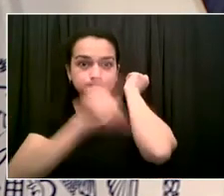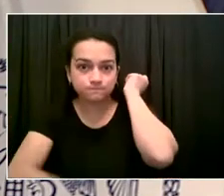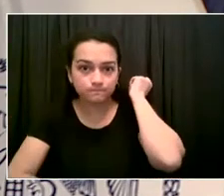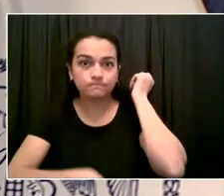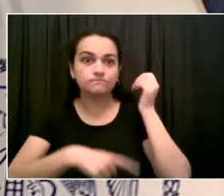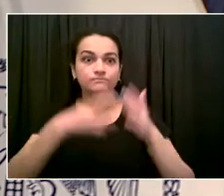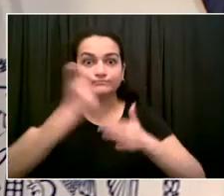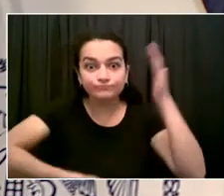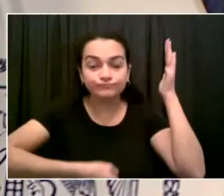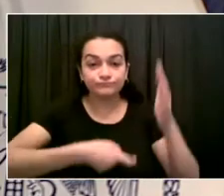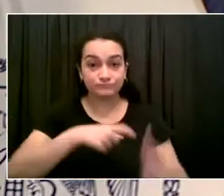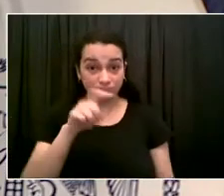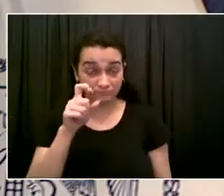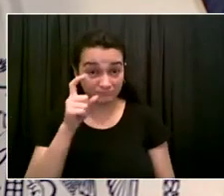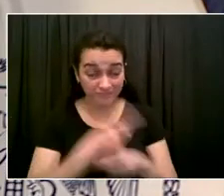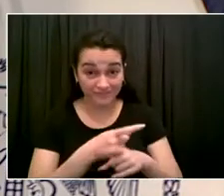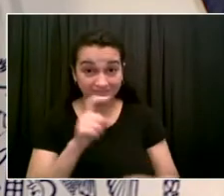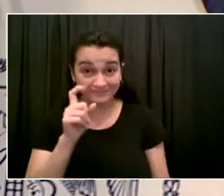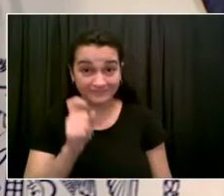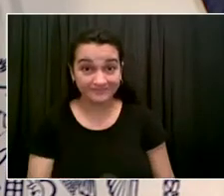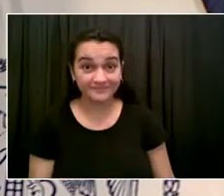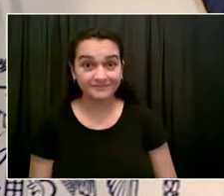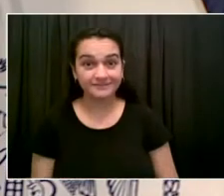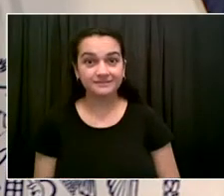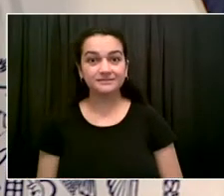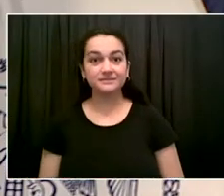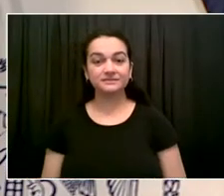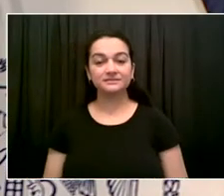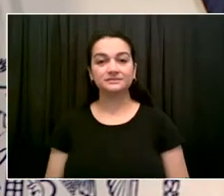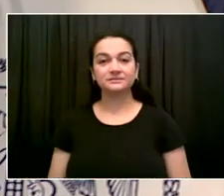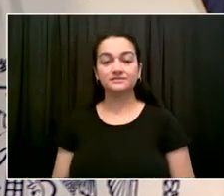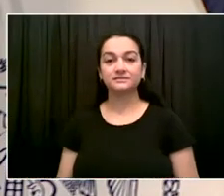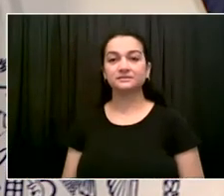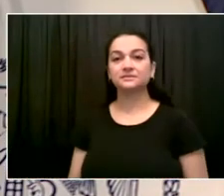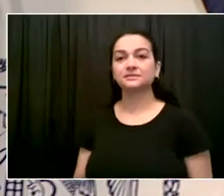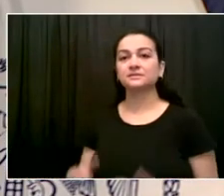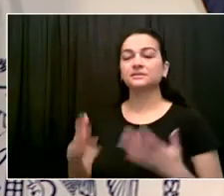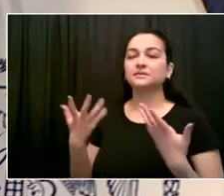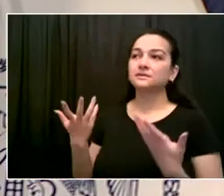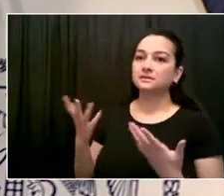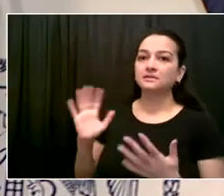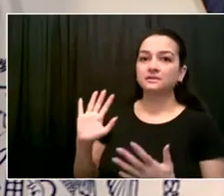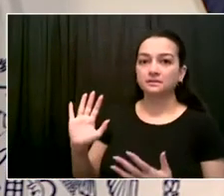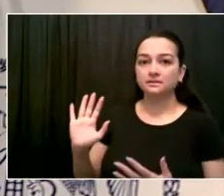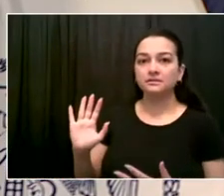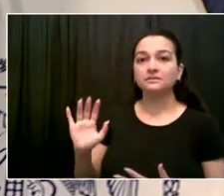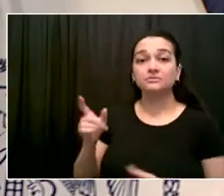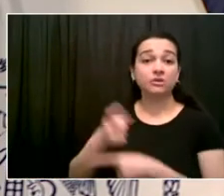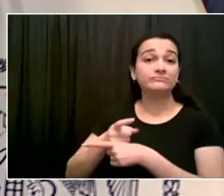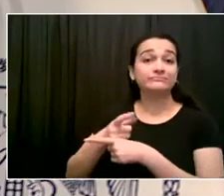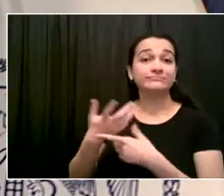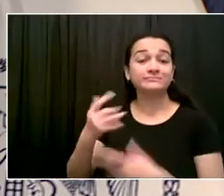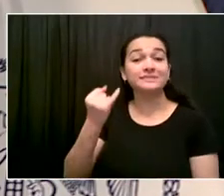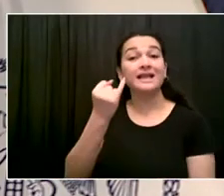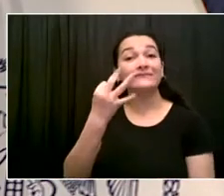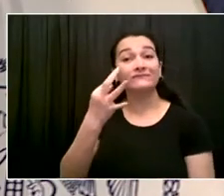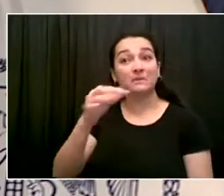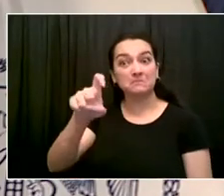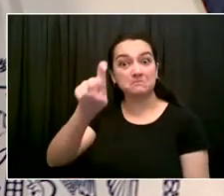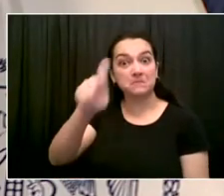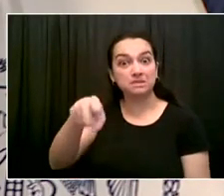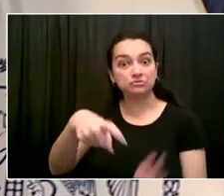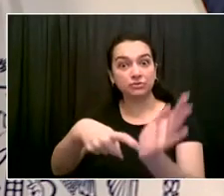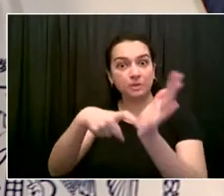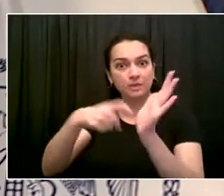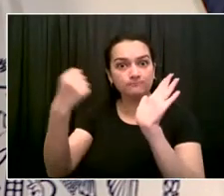But I think, first of all, recognize the CDC recommended and we are recommending. So we're tracking the